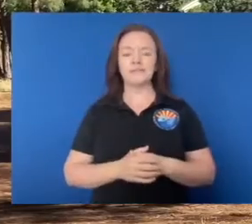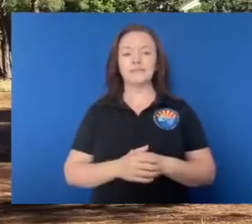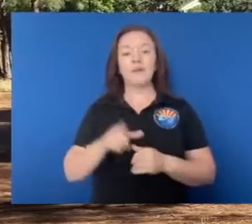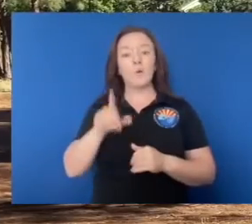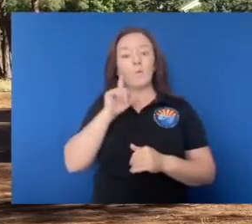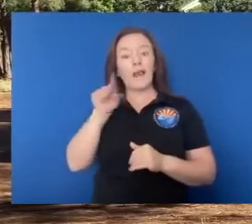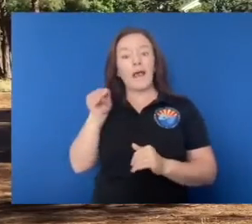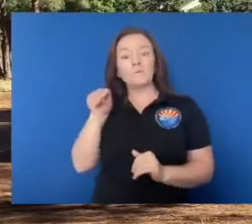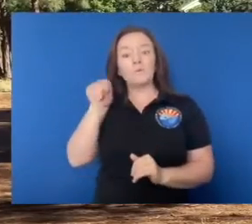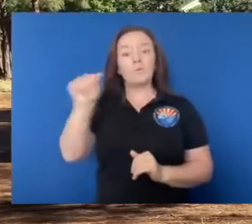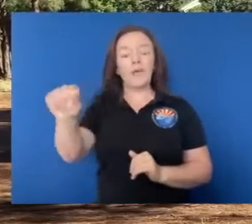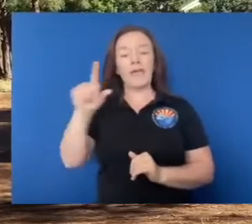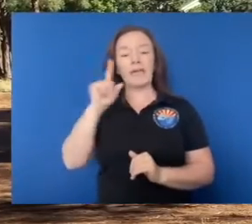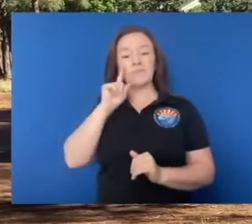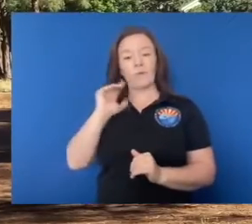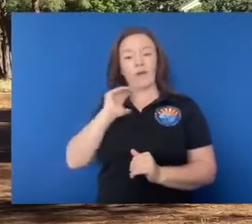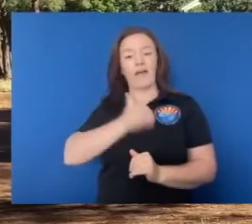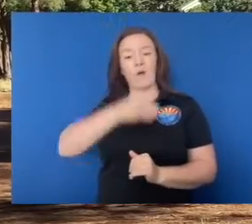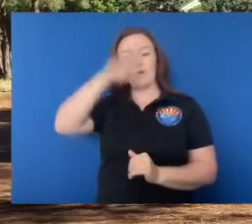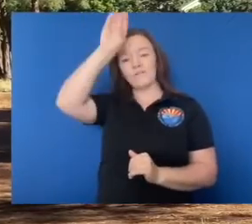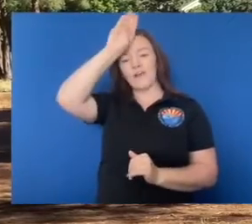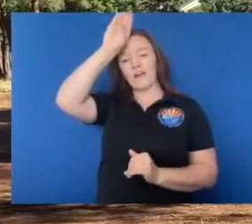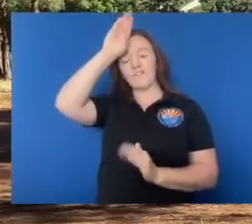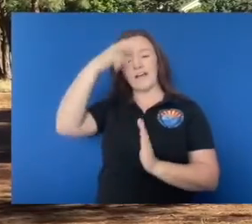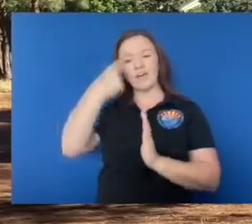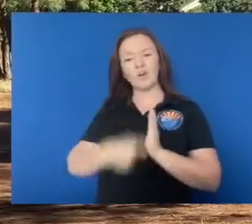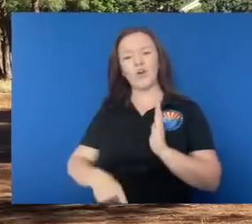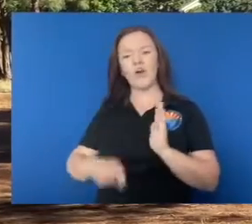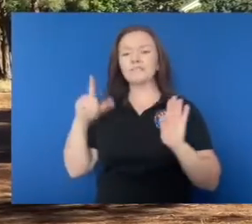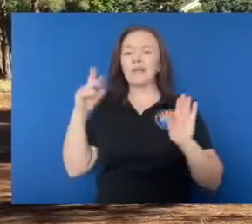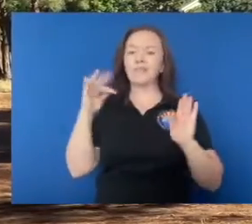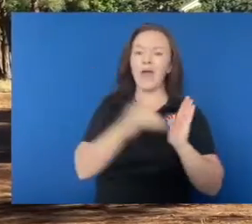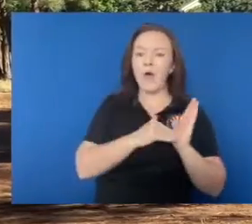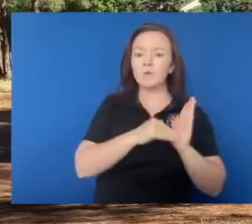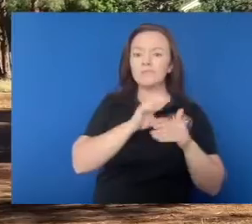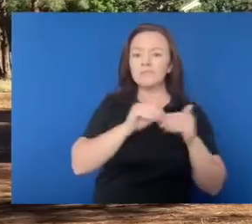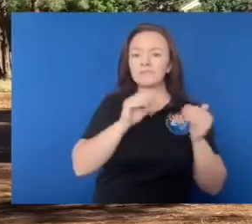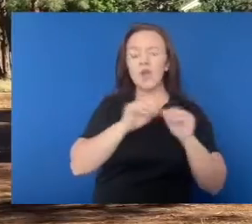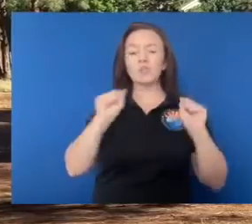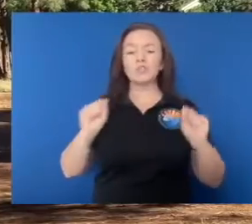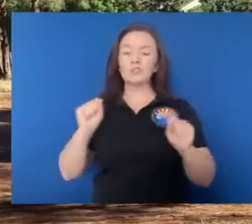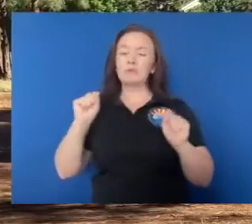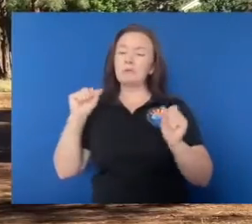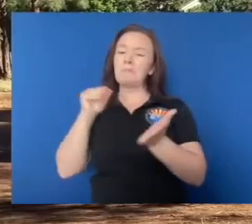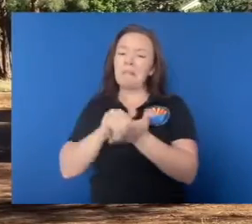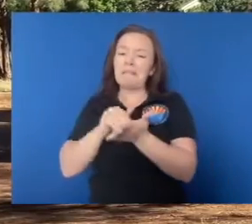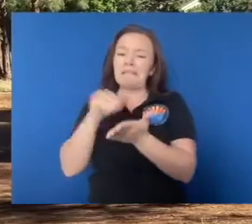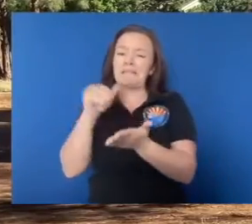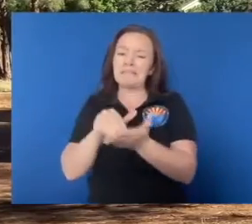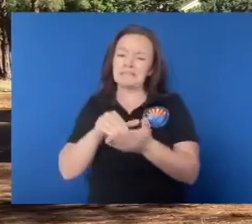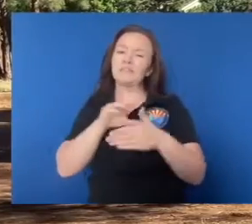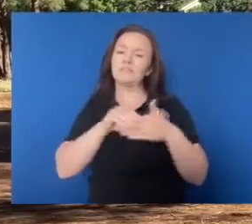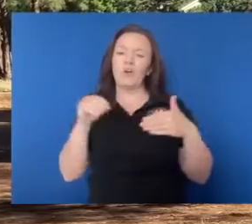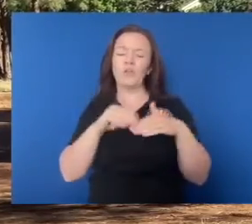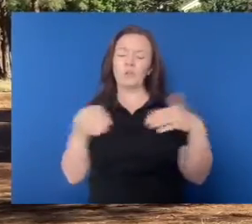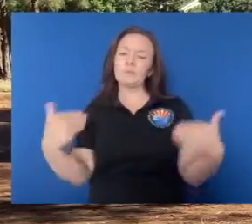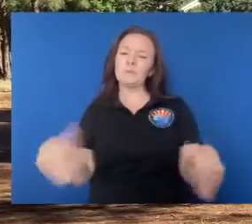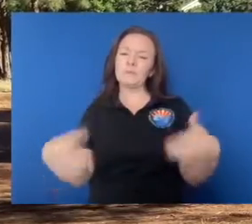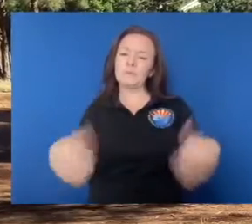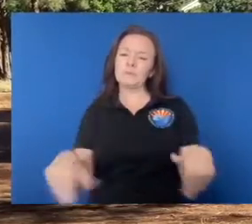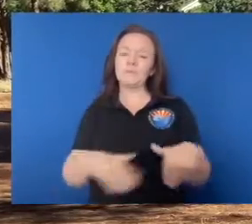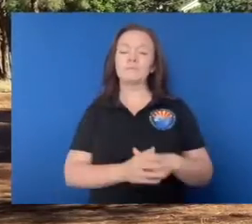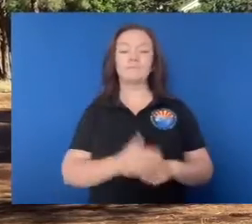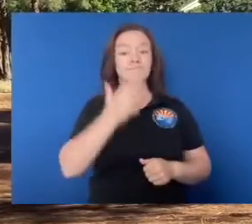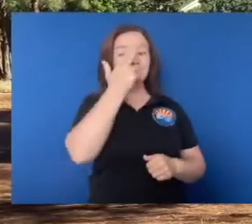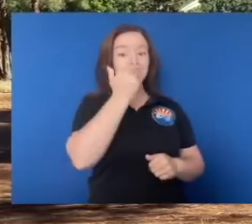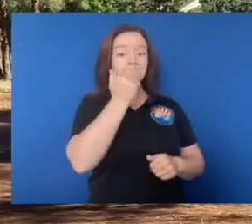suppression costs anywhere from thousands to millions of dollars to put that fire around. You know, and that's, that's funny because again,